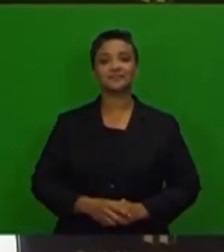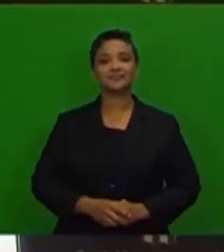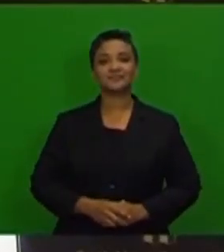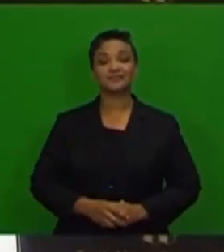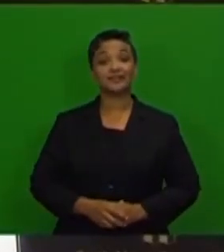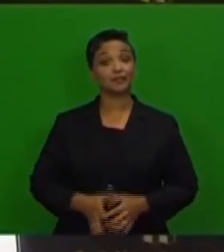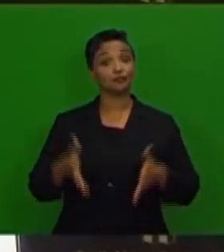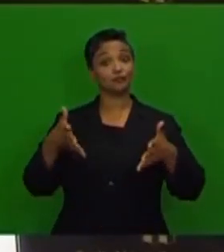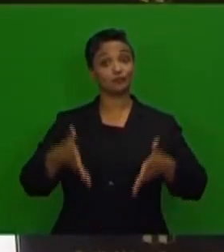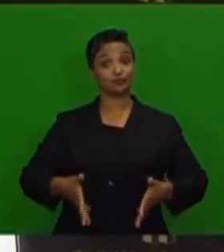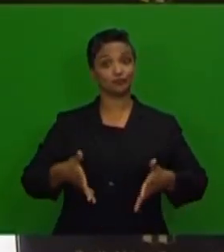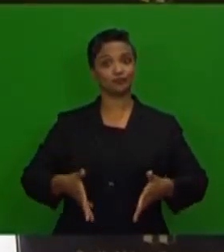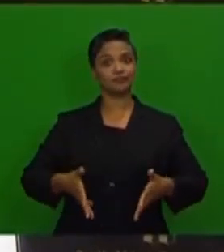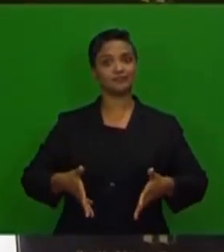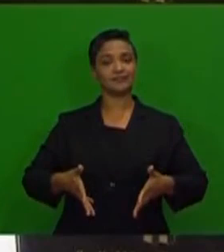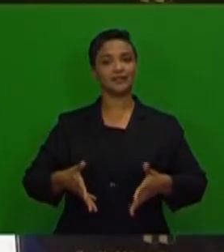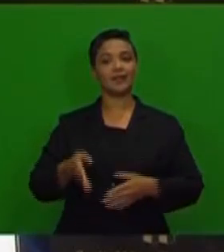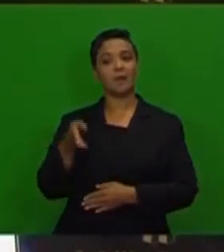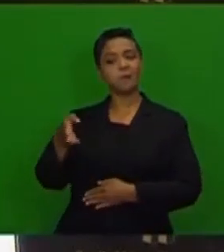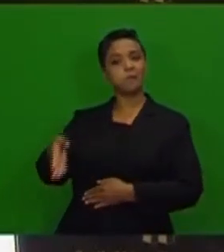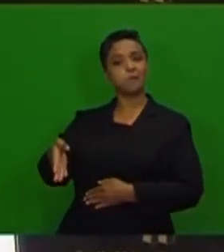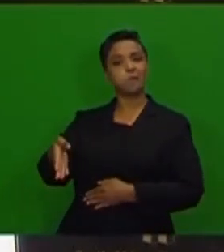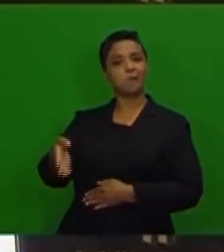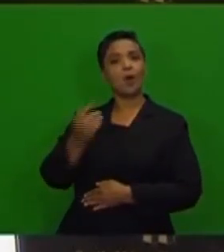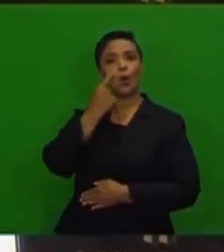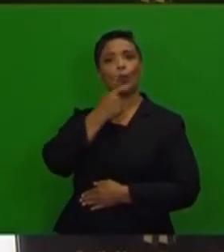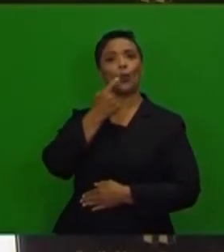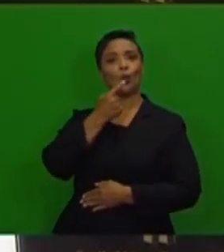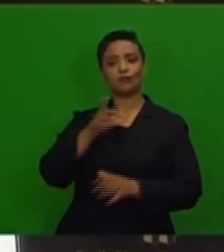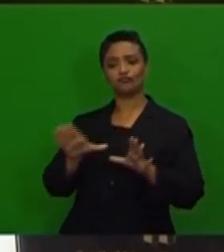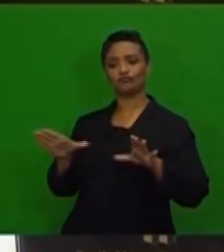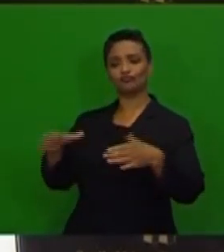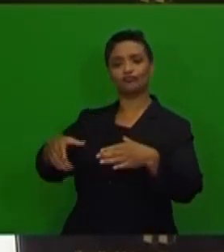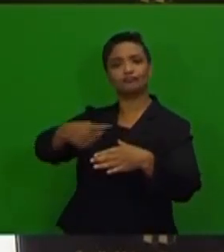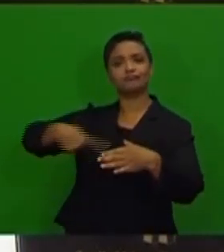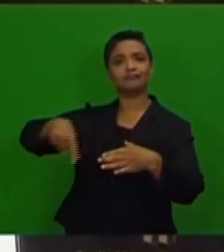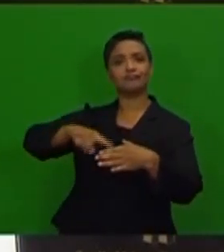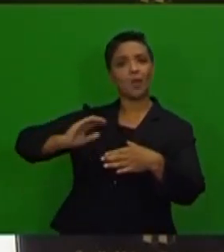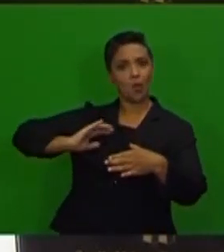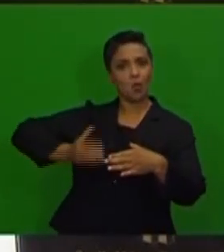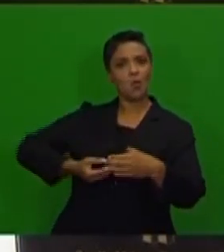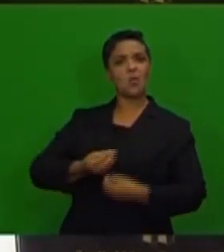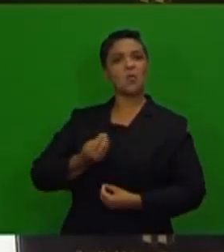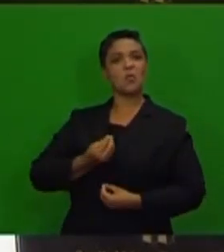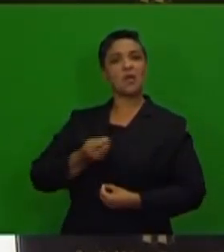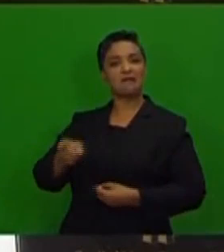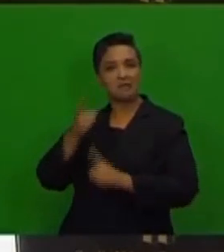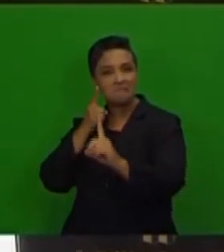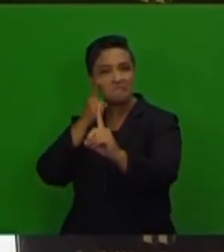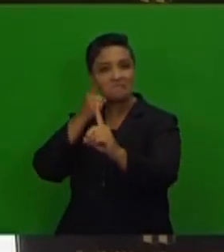Today we are also joined by a group of young women with the ambition of taking my job one day.